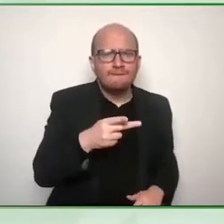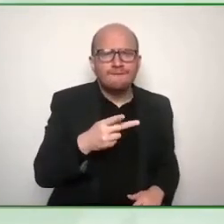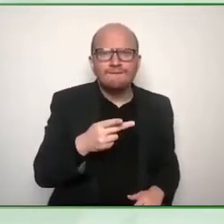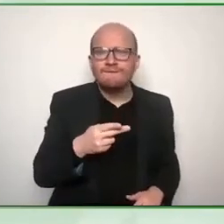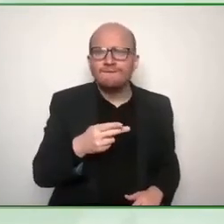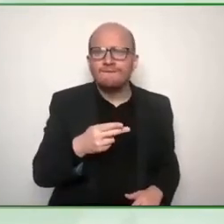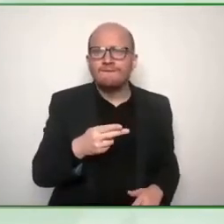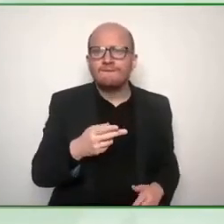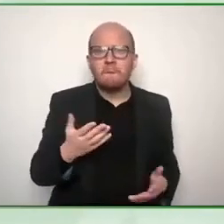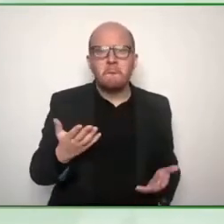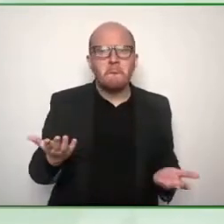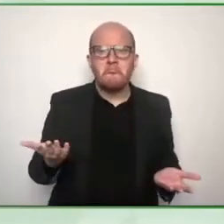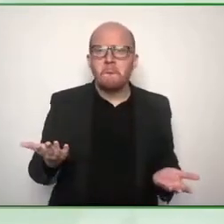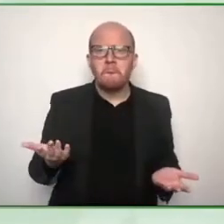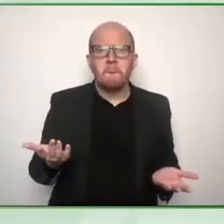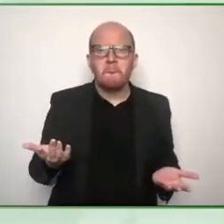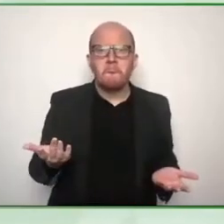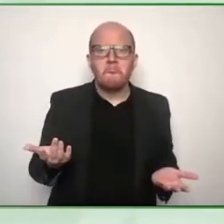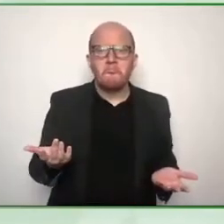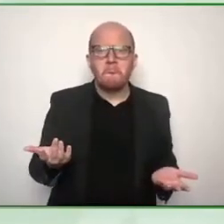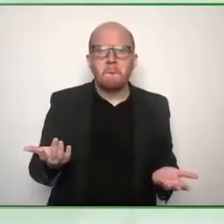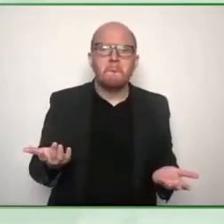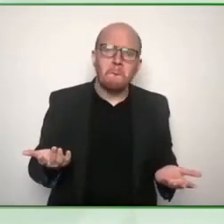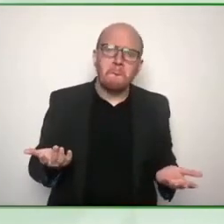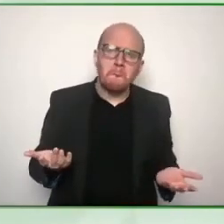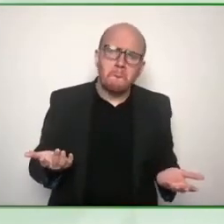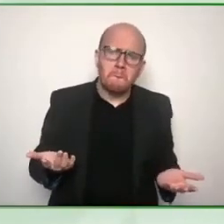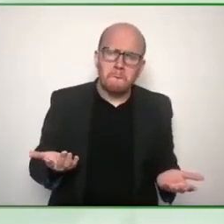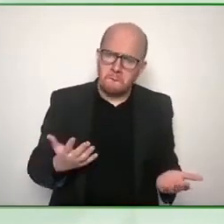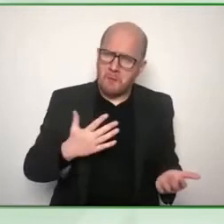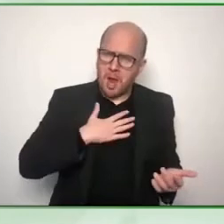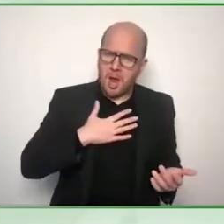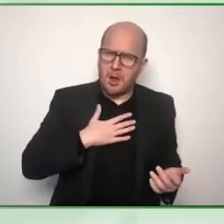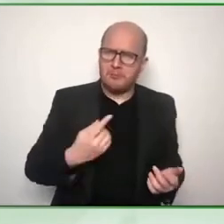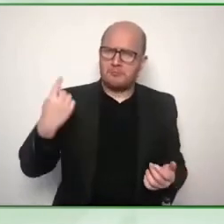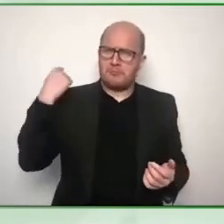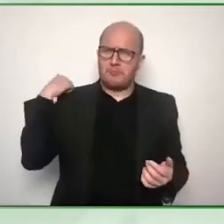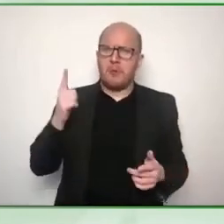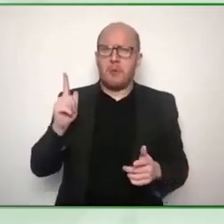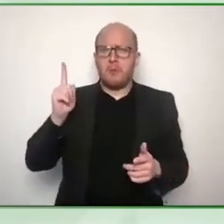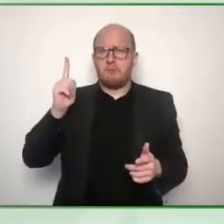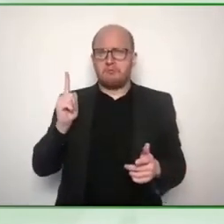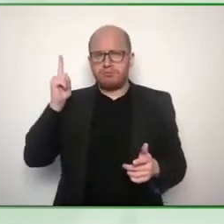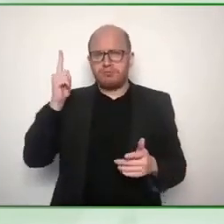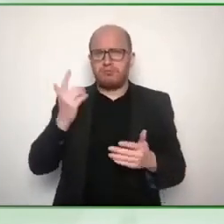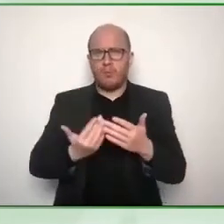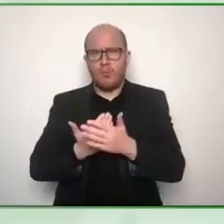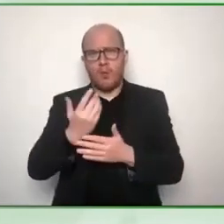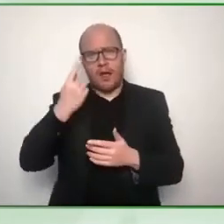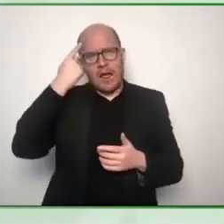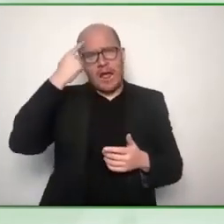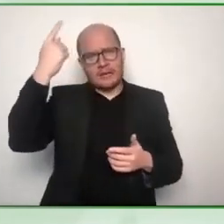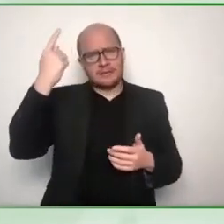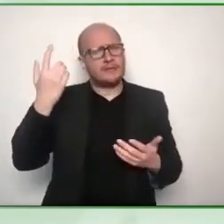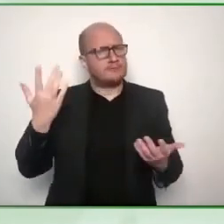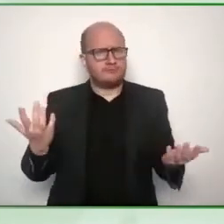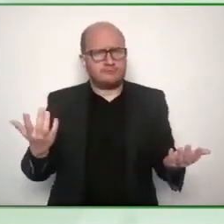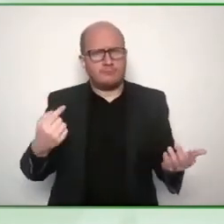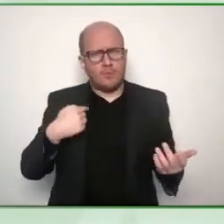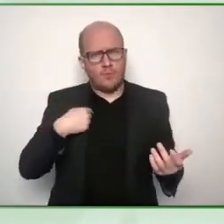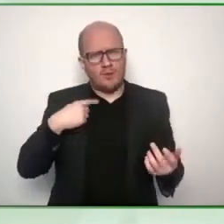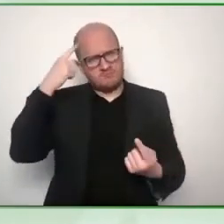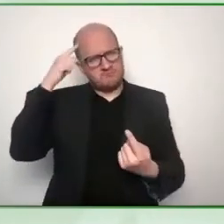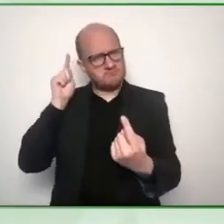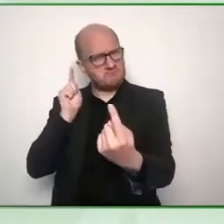saying that that is the model that we always intended to have was a model that uh where we build once and others